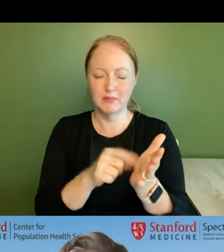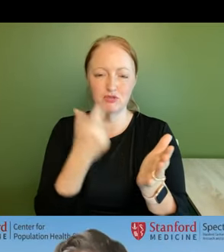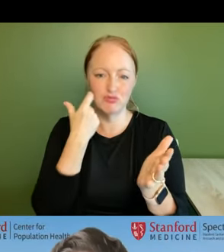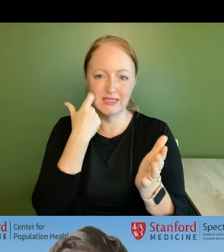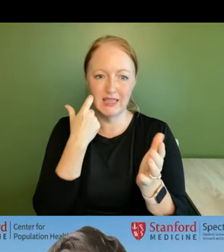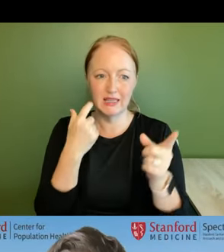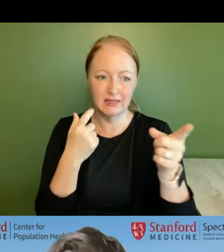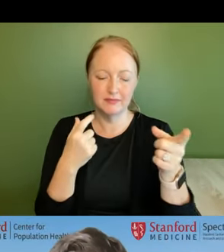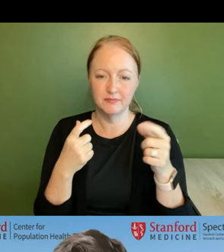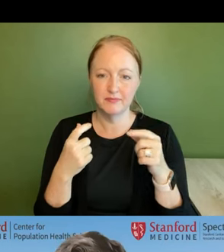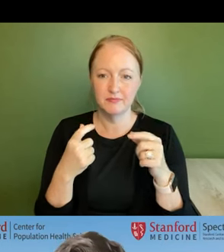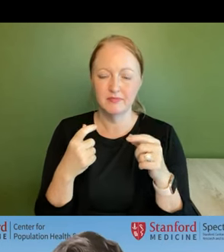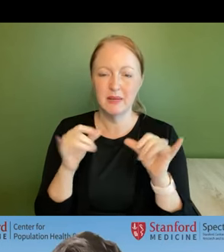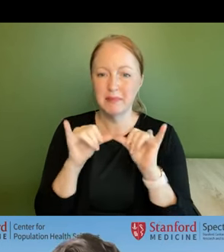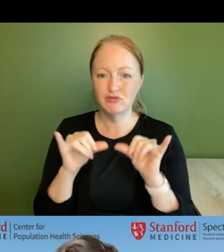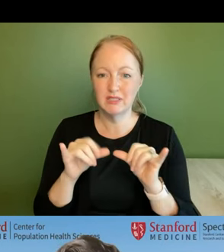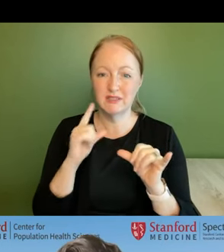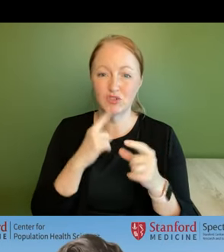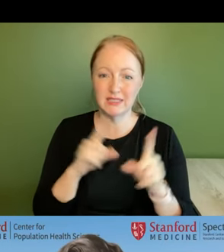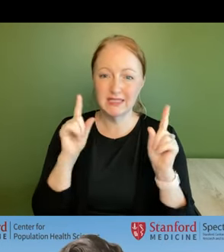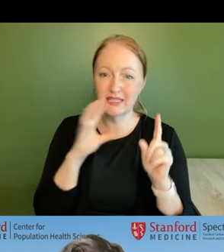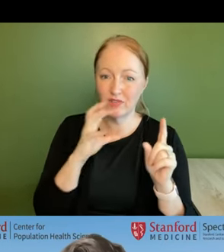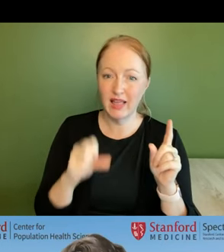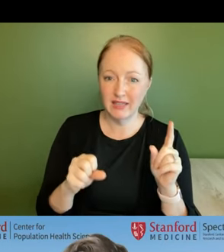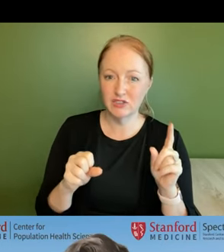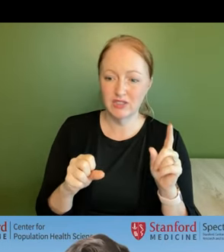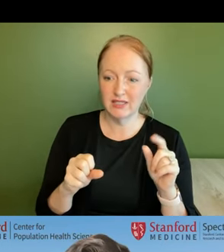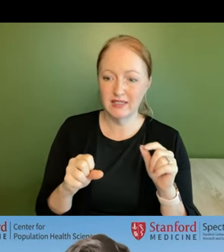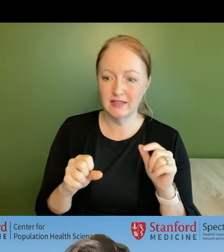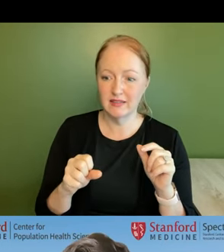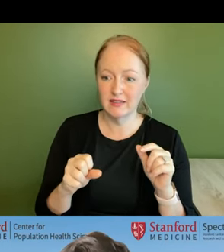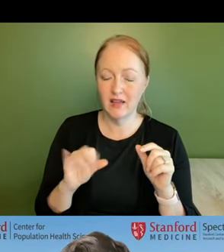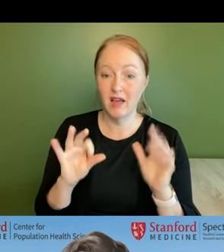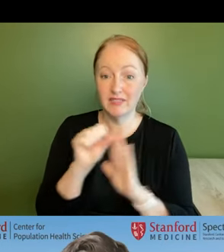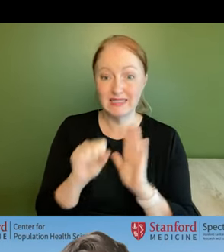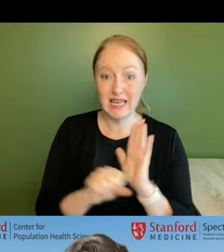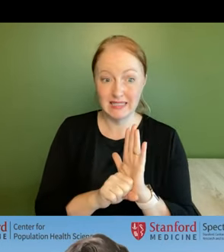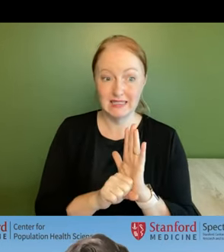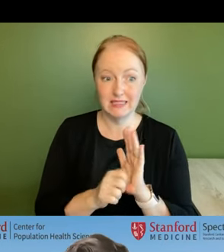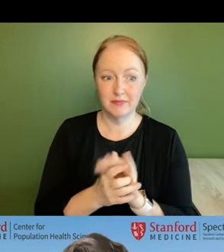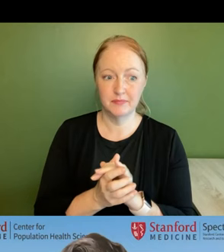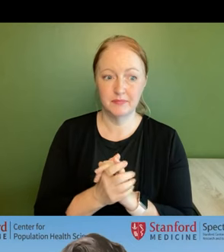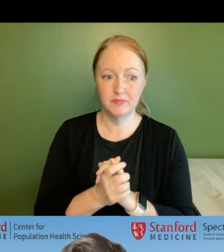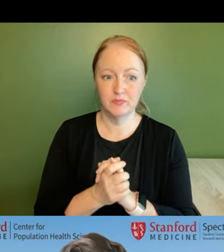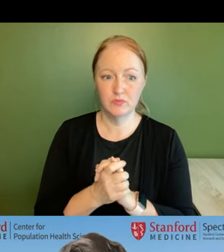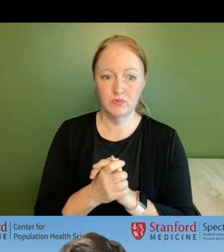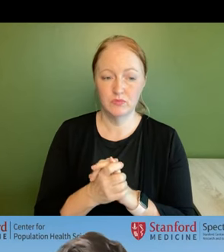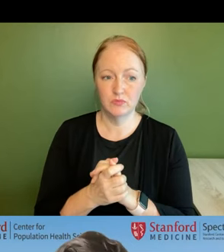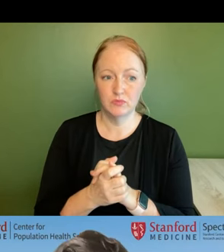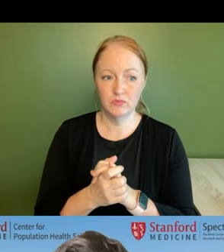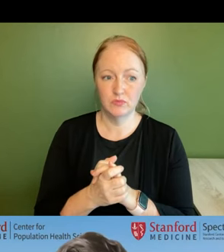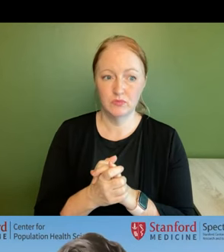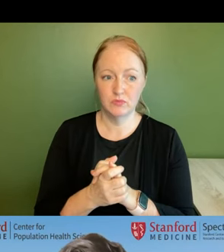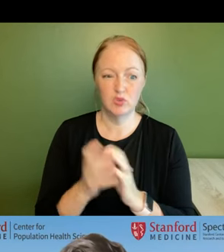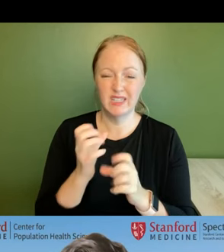that's about uh metrics of successful aging of uh states um and so you can get